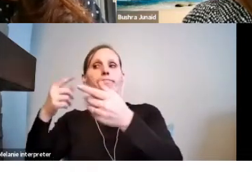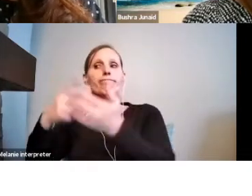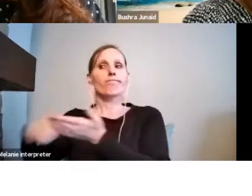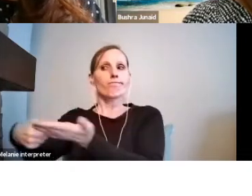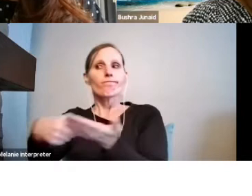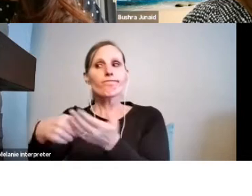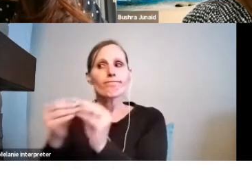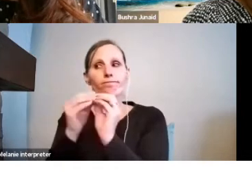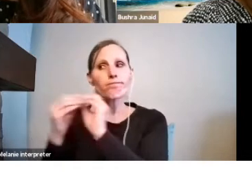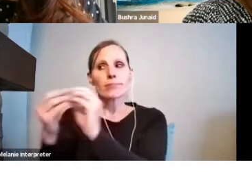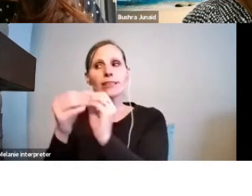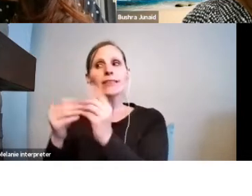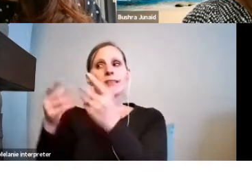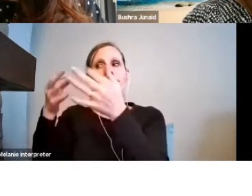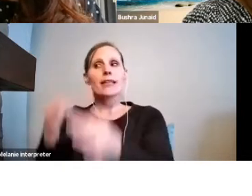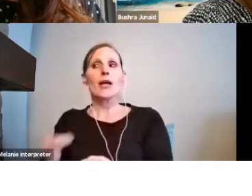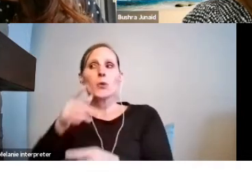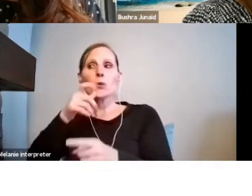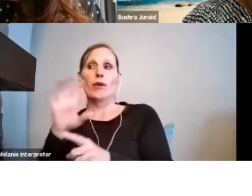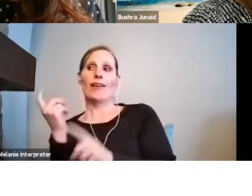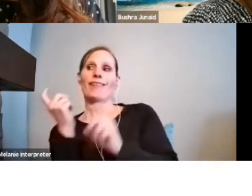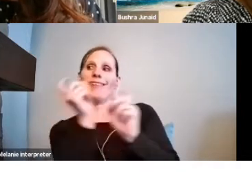funded based on the available budget.